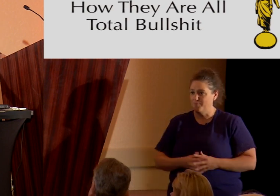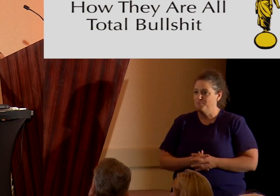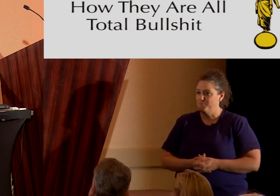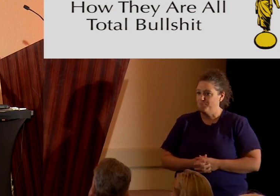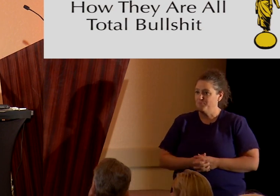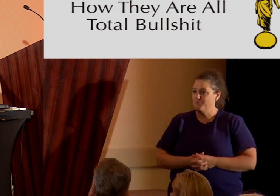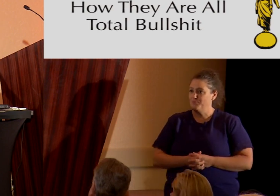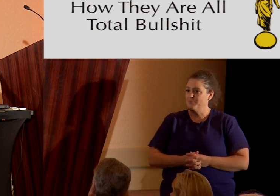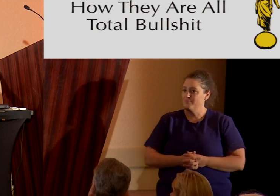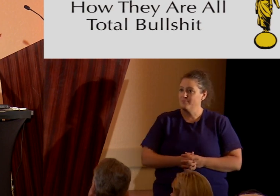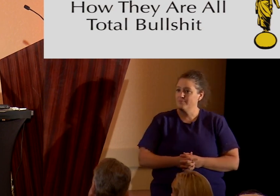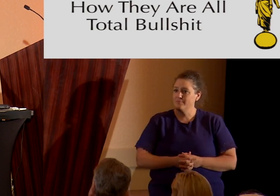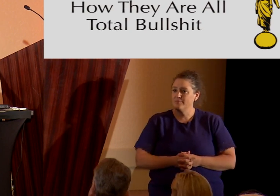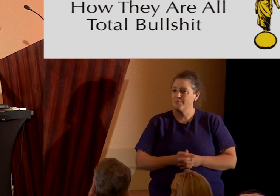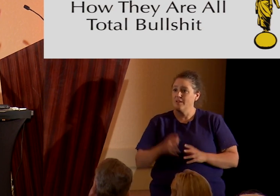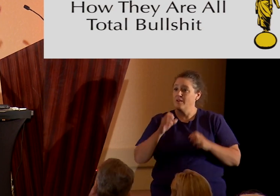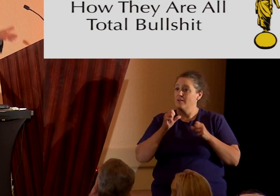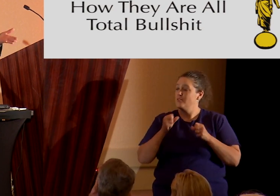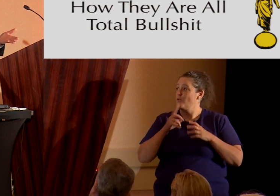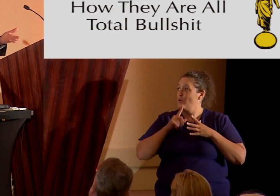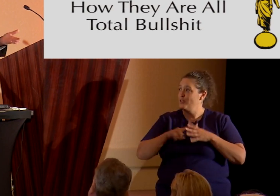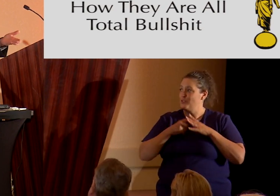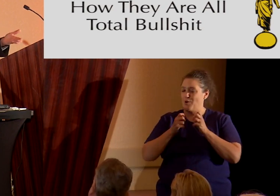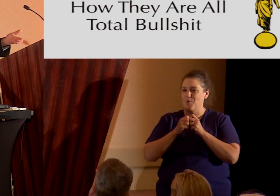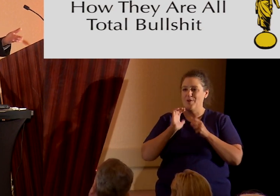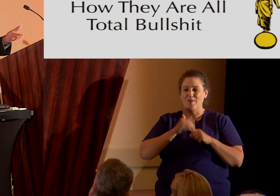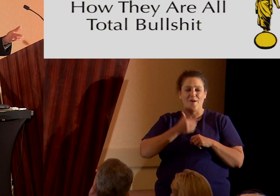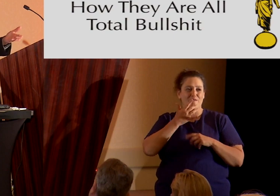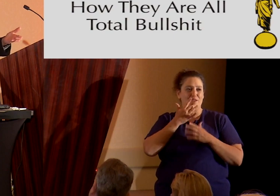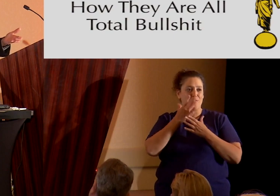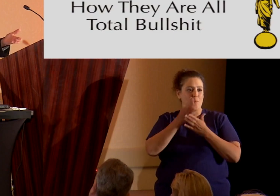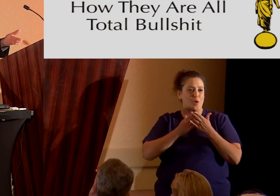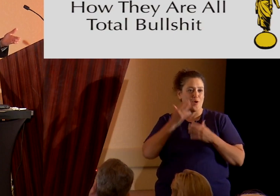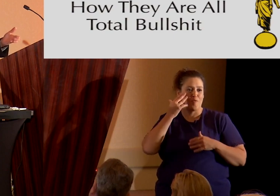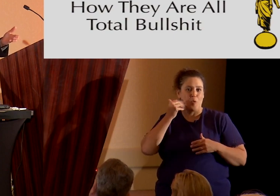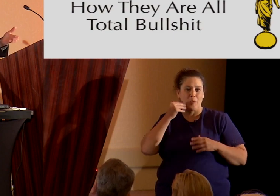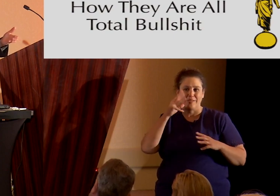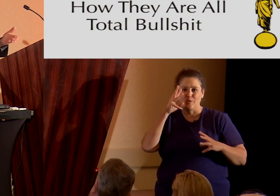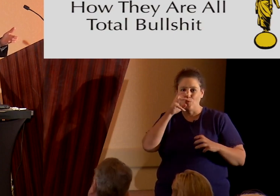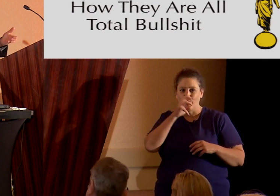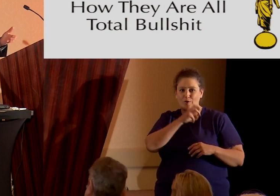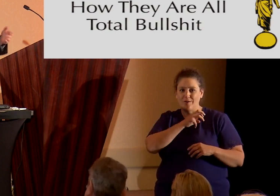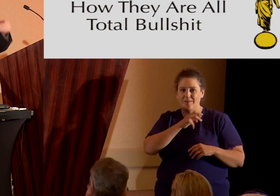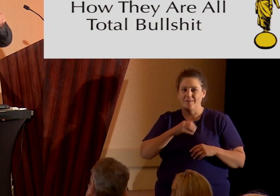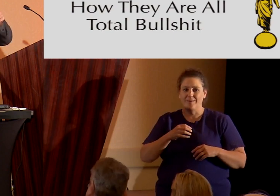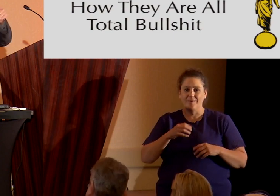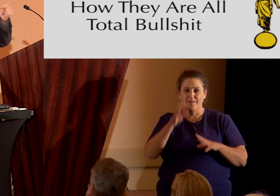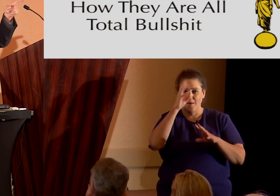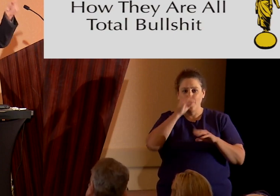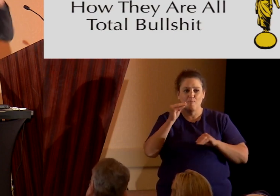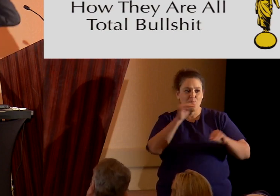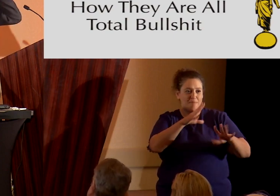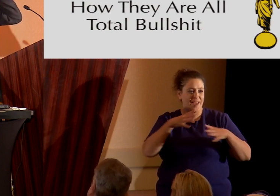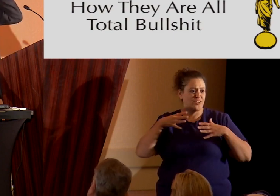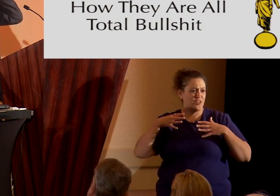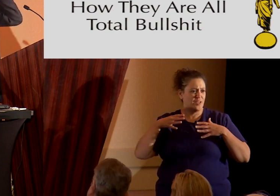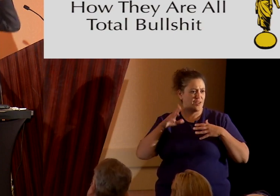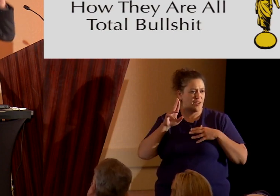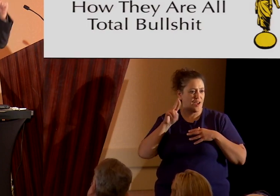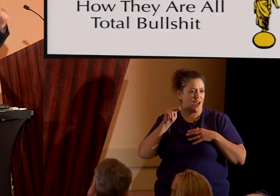Okay. So, let's start with, what's our favorite part of Mormonism weirdness? That's a good one. get there.